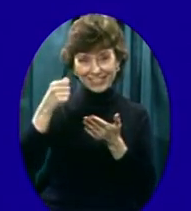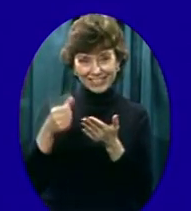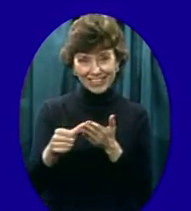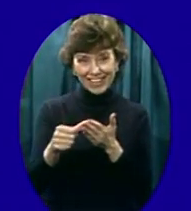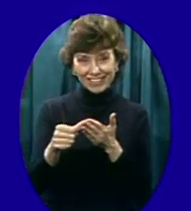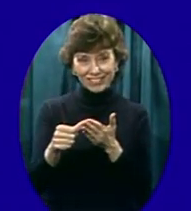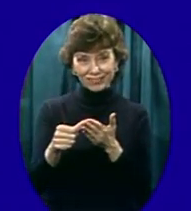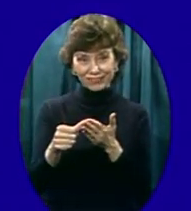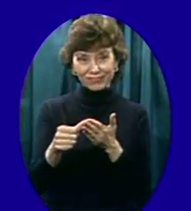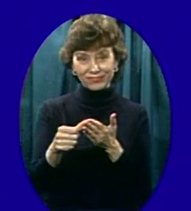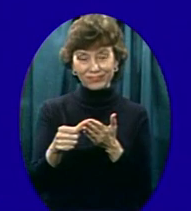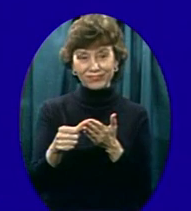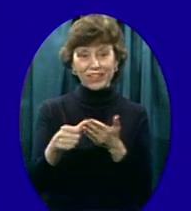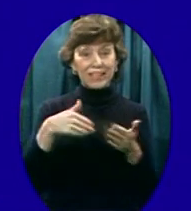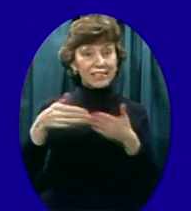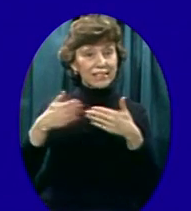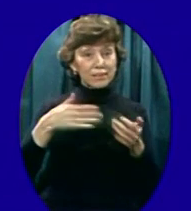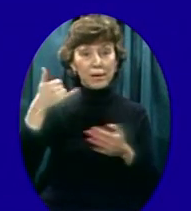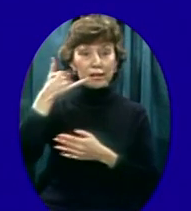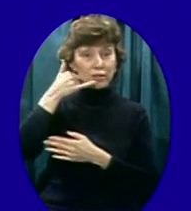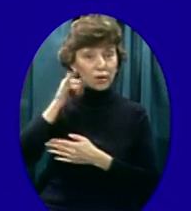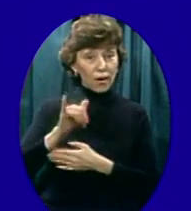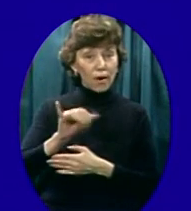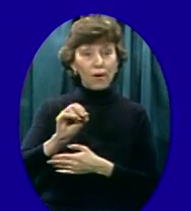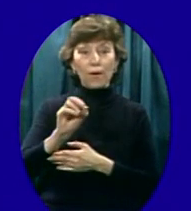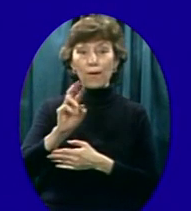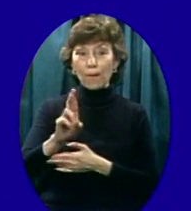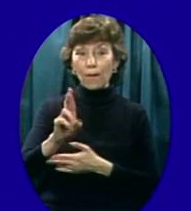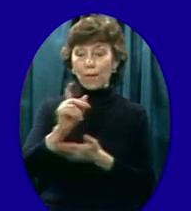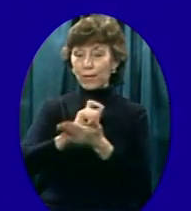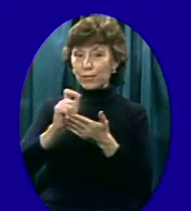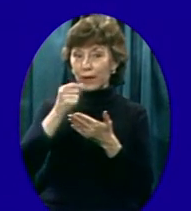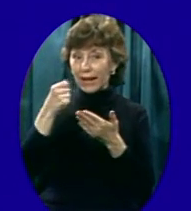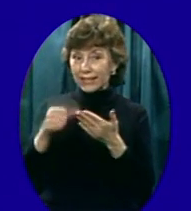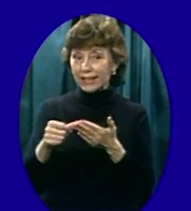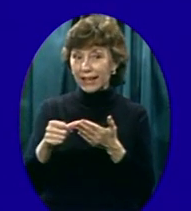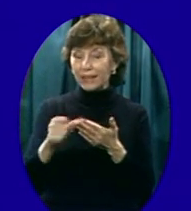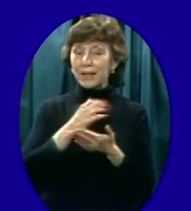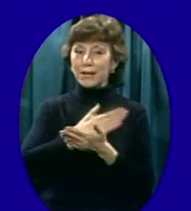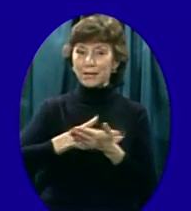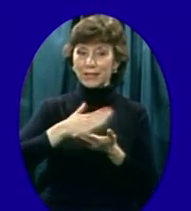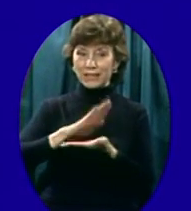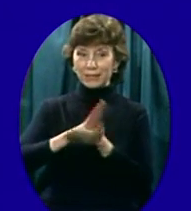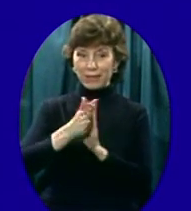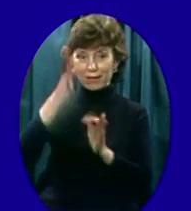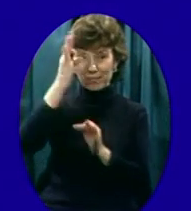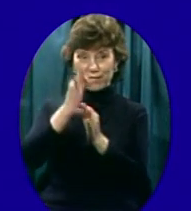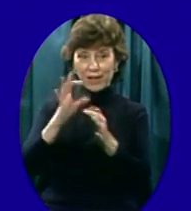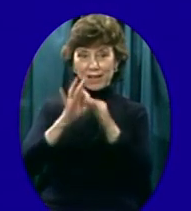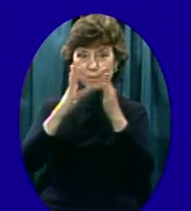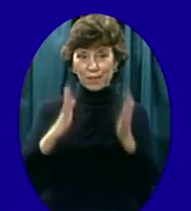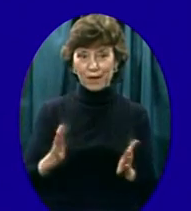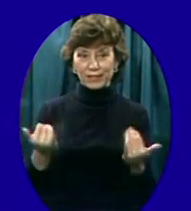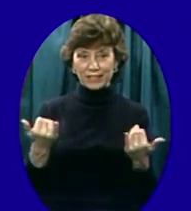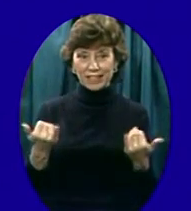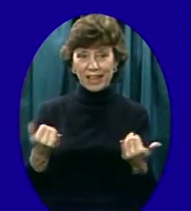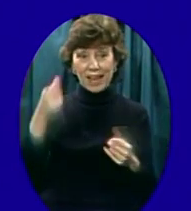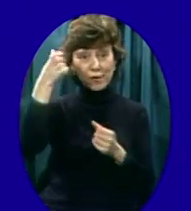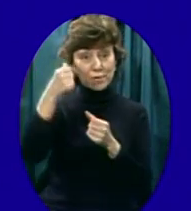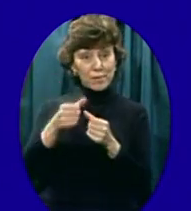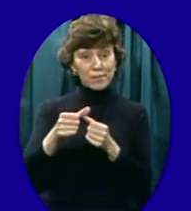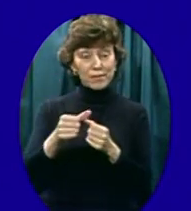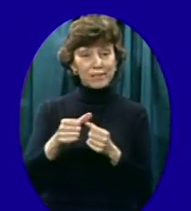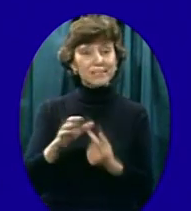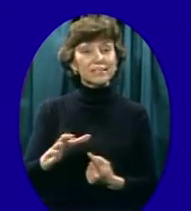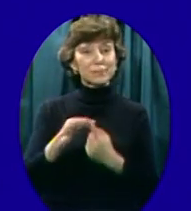Whether calling Or writing Please become My faith partner today And remember The special incentive The liberty Family